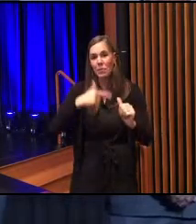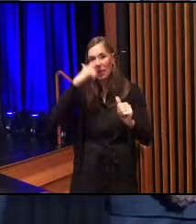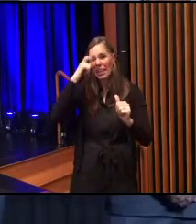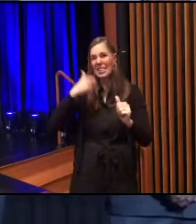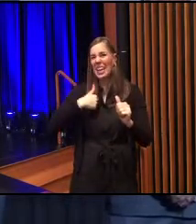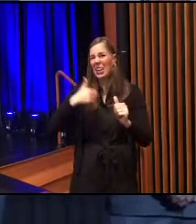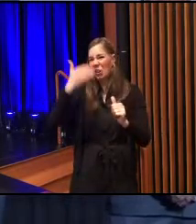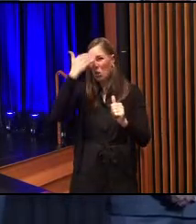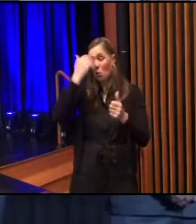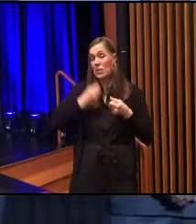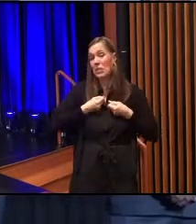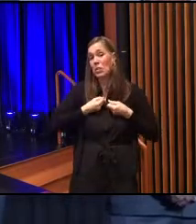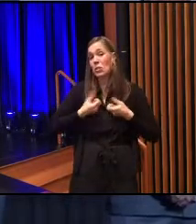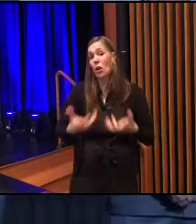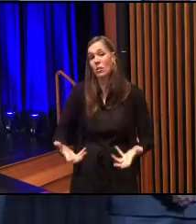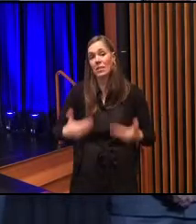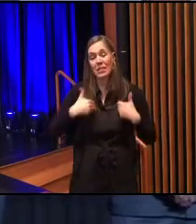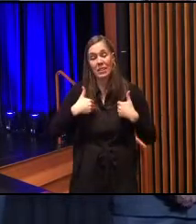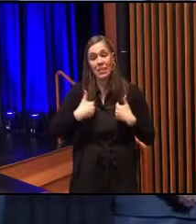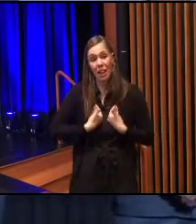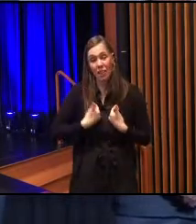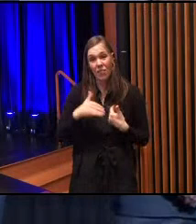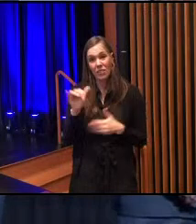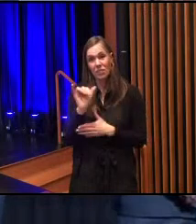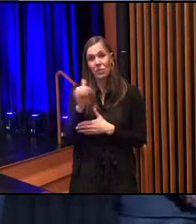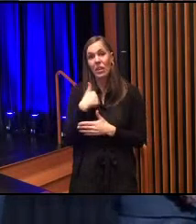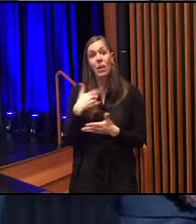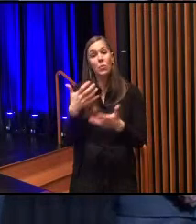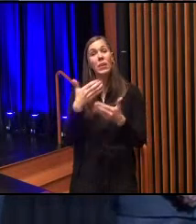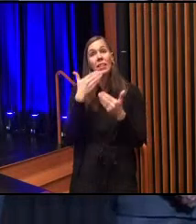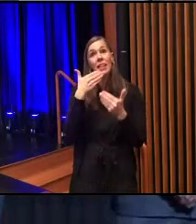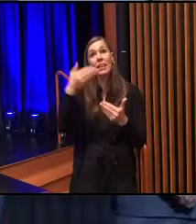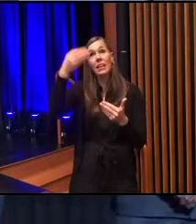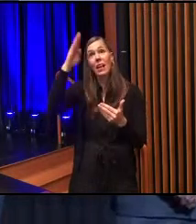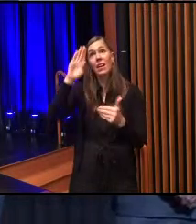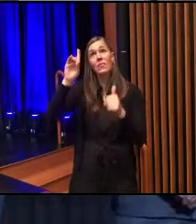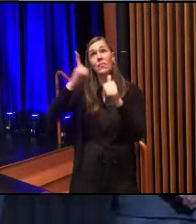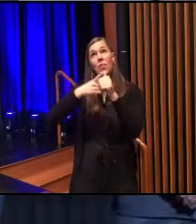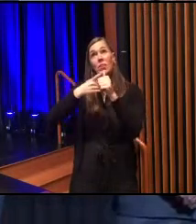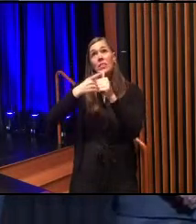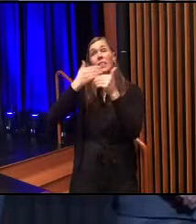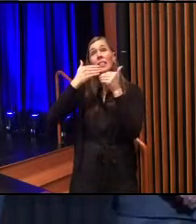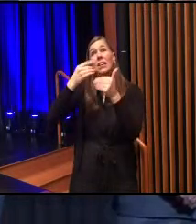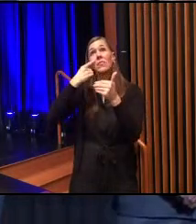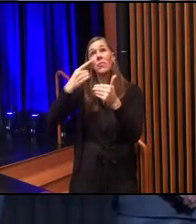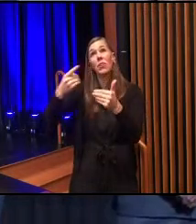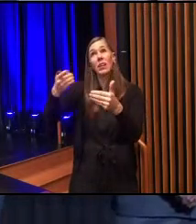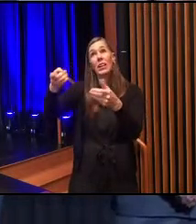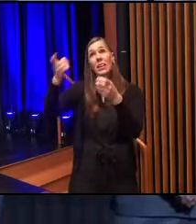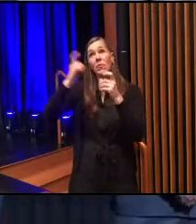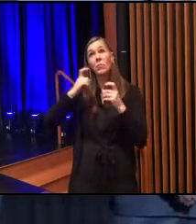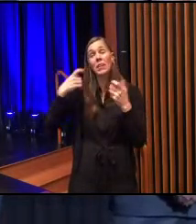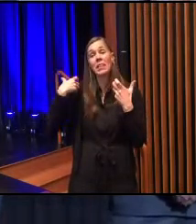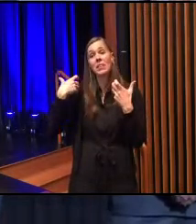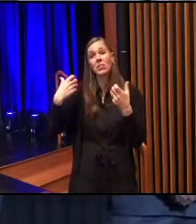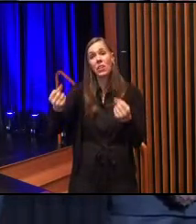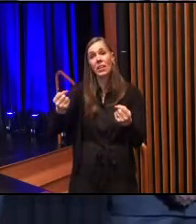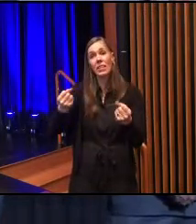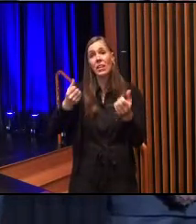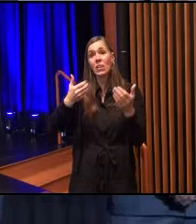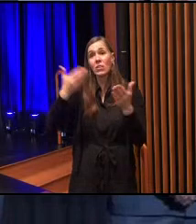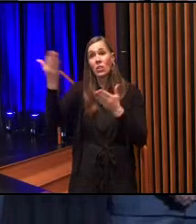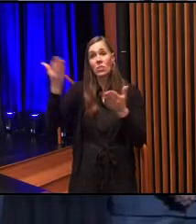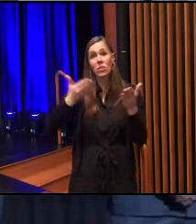know that it's exhausting and tiring. I want to thank God, first of all, for giving me the strength to continually serve